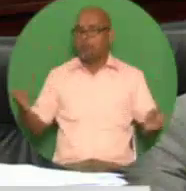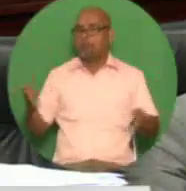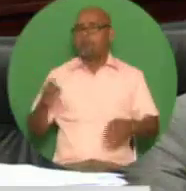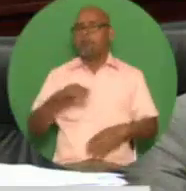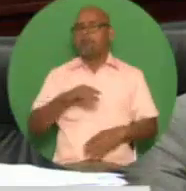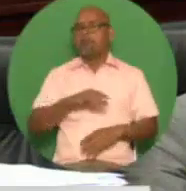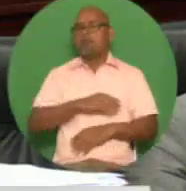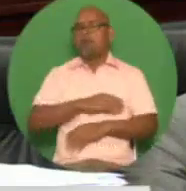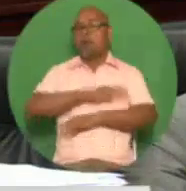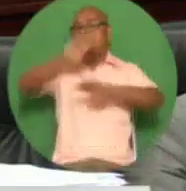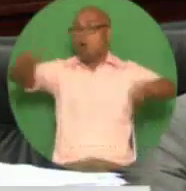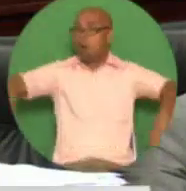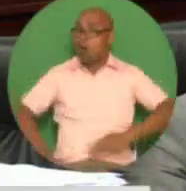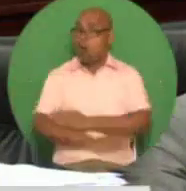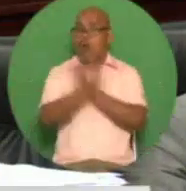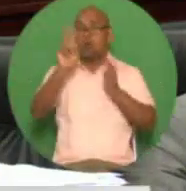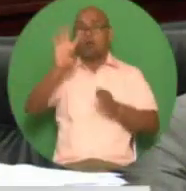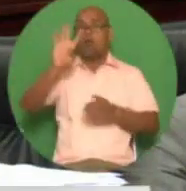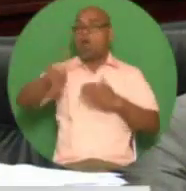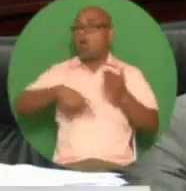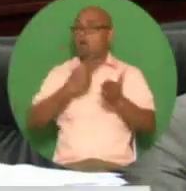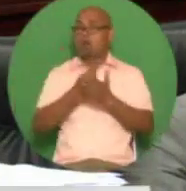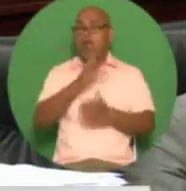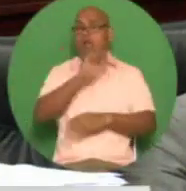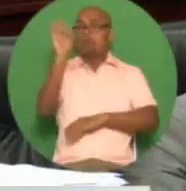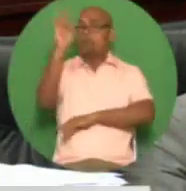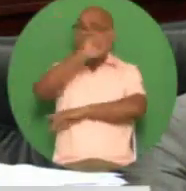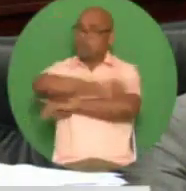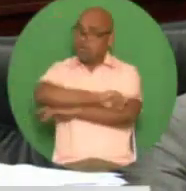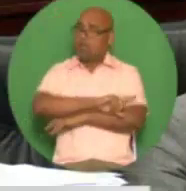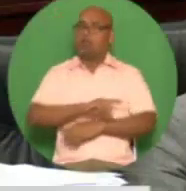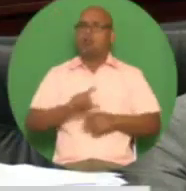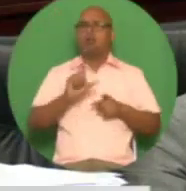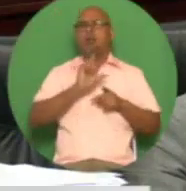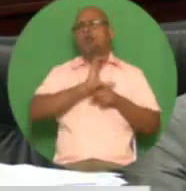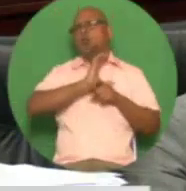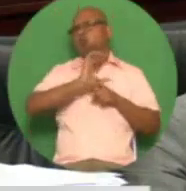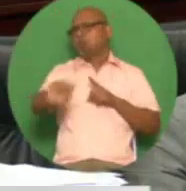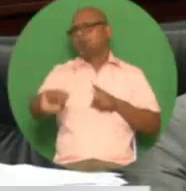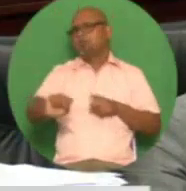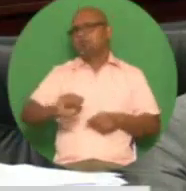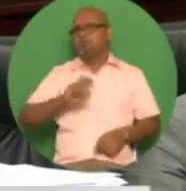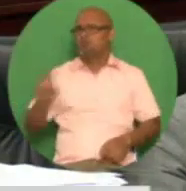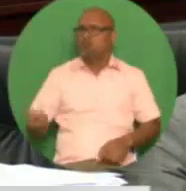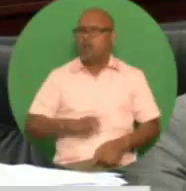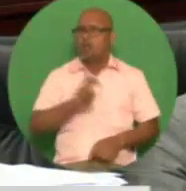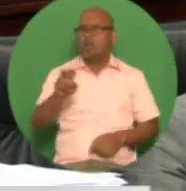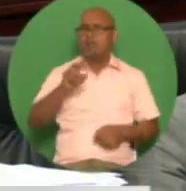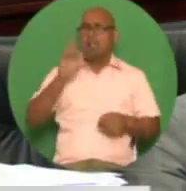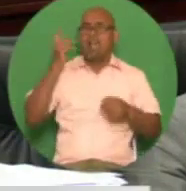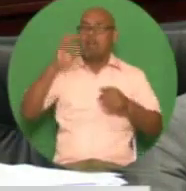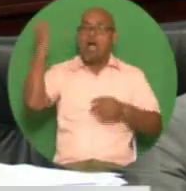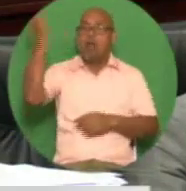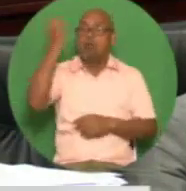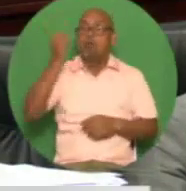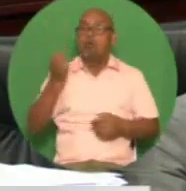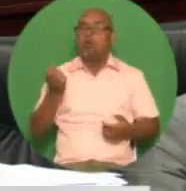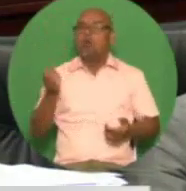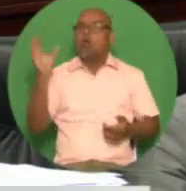members who have to traverse long distances to a public health facility in an emergency situation